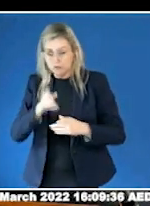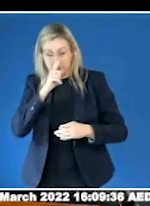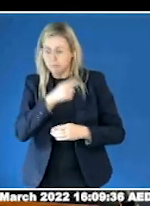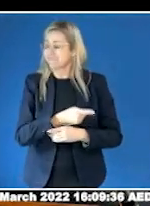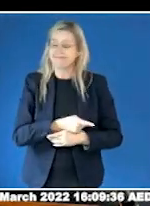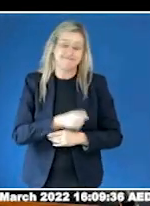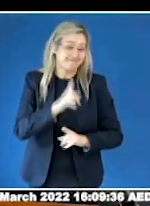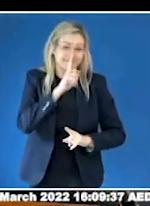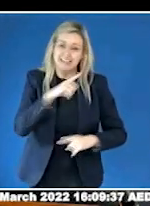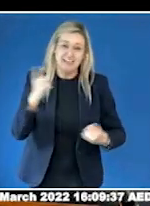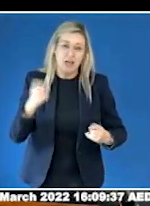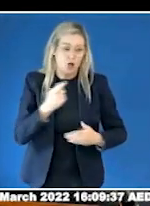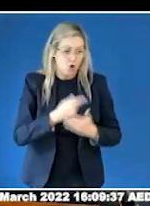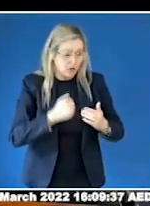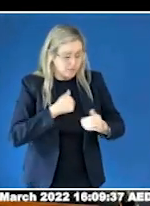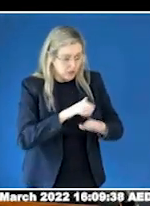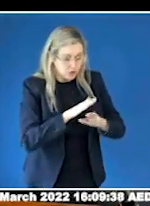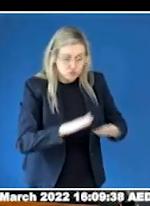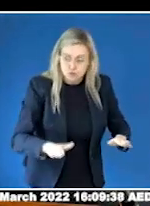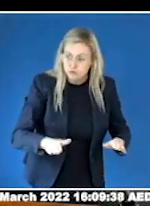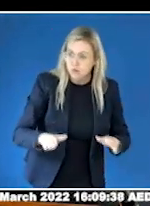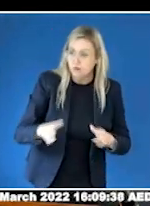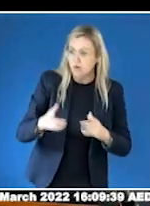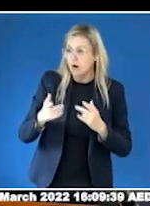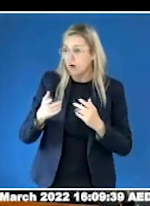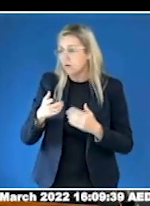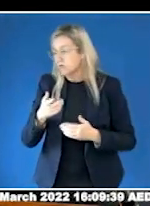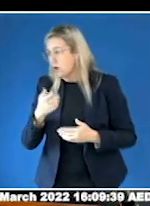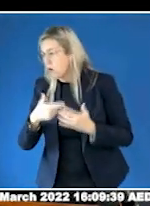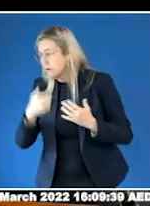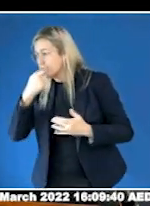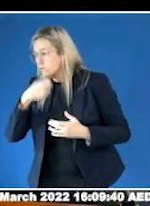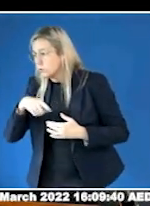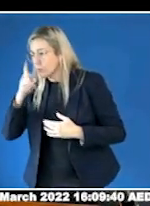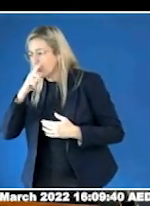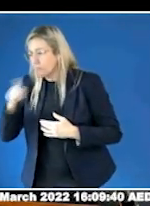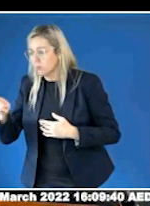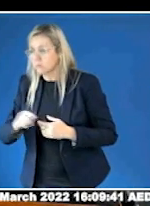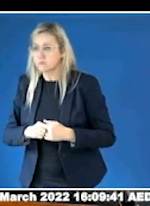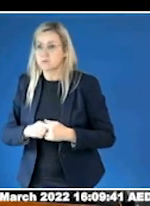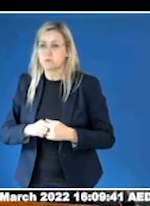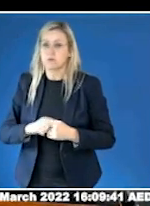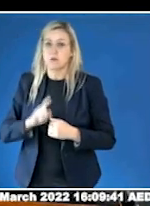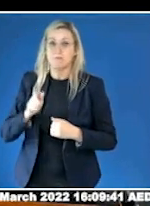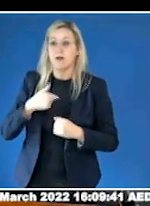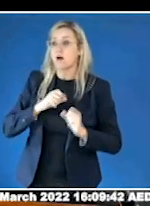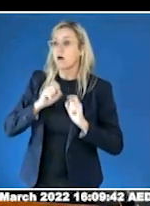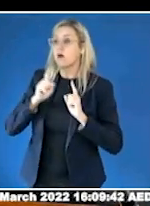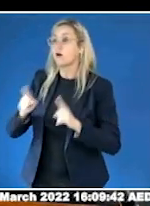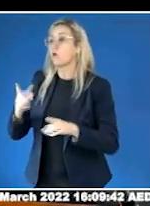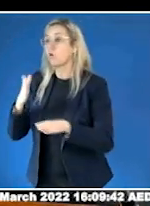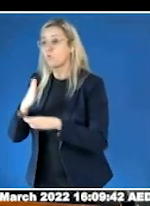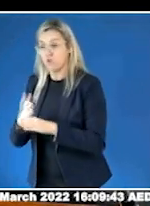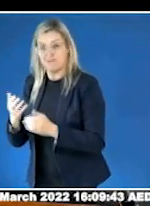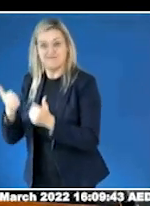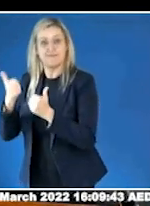I'm very good at what I do professionally, but I have faced discrimination and bullying in the workforce on numerous occasions. Currently, I work with a